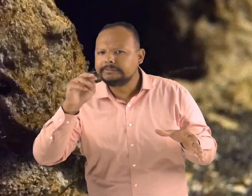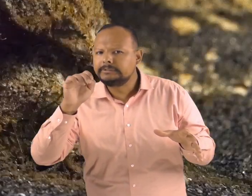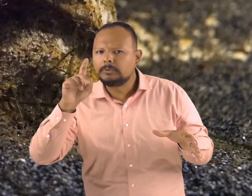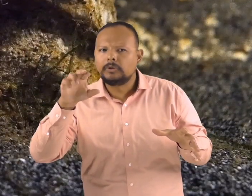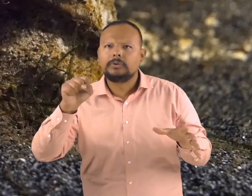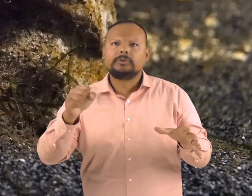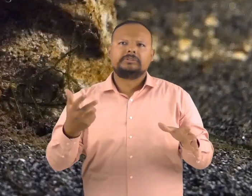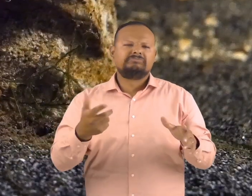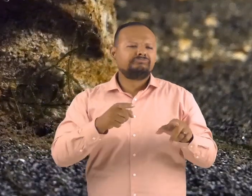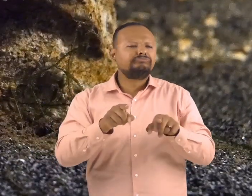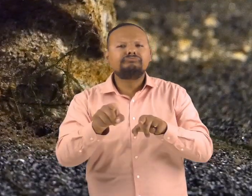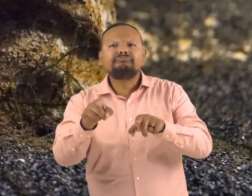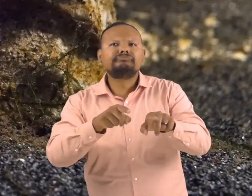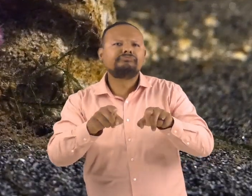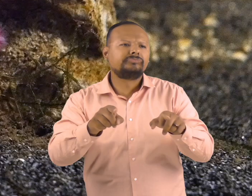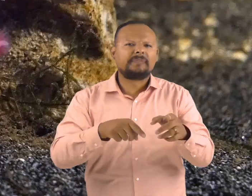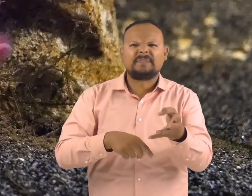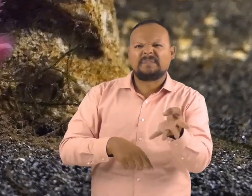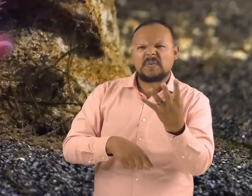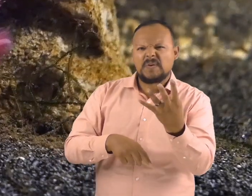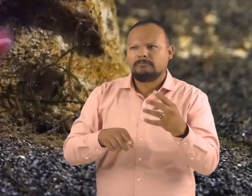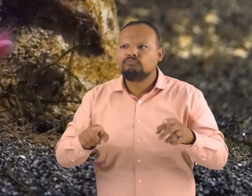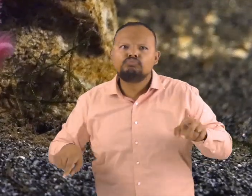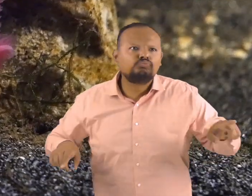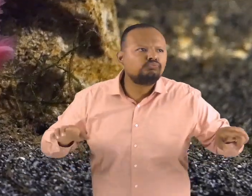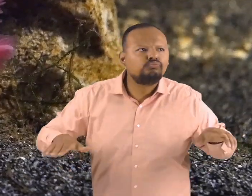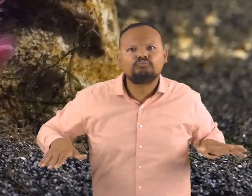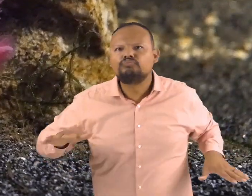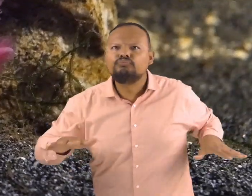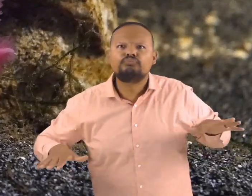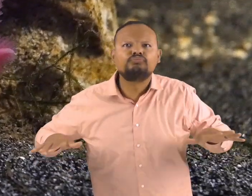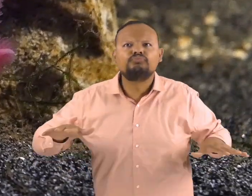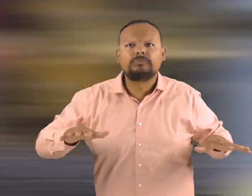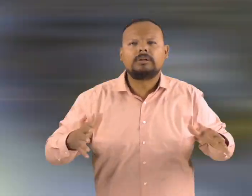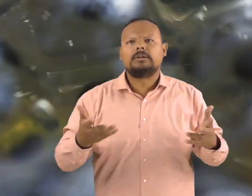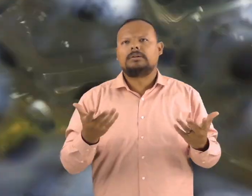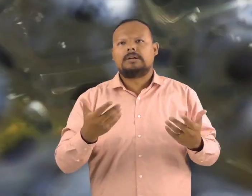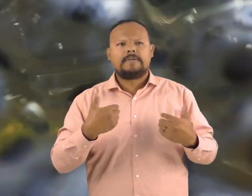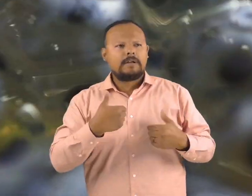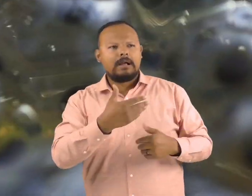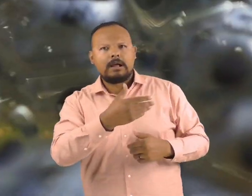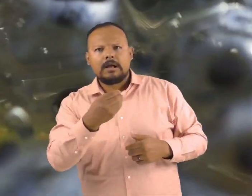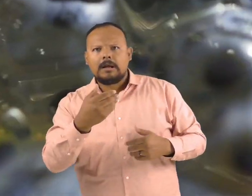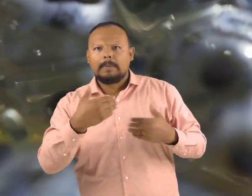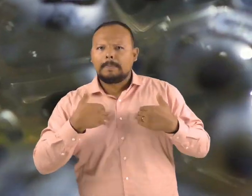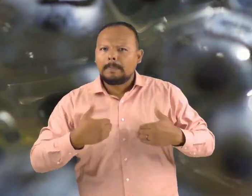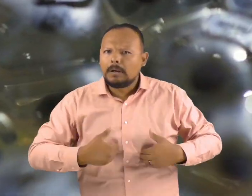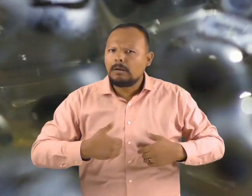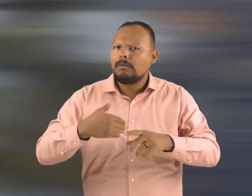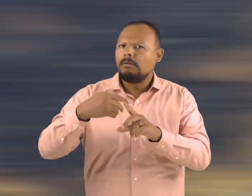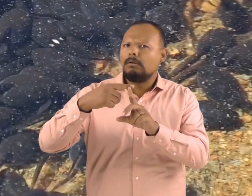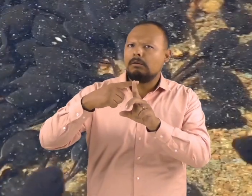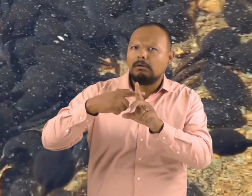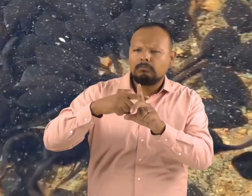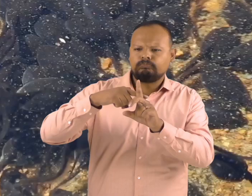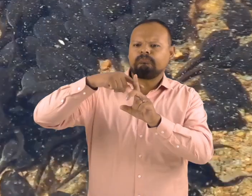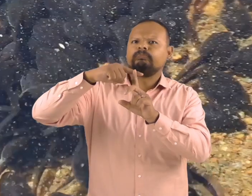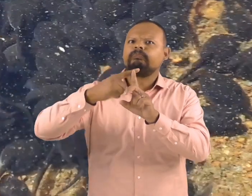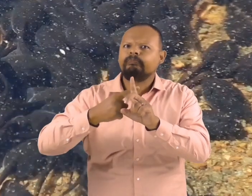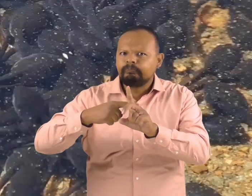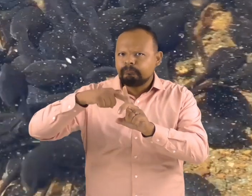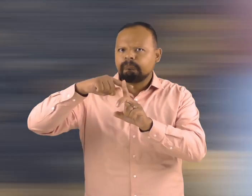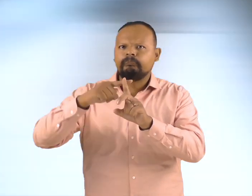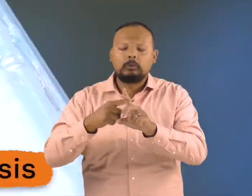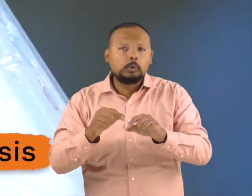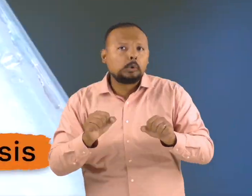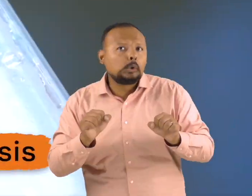are also tetrapods and ectothermic. They have shell-less eggs and breed in